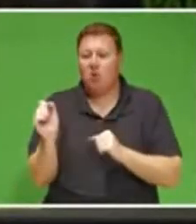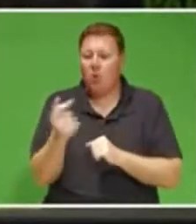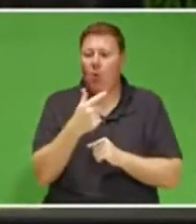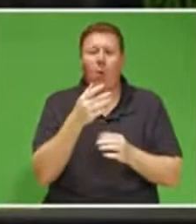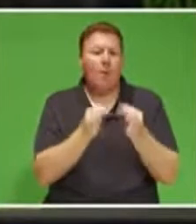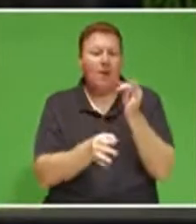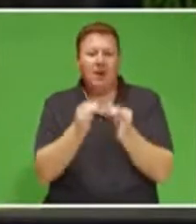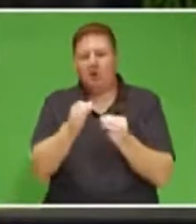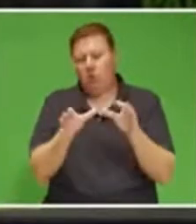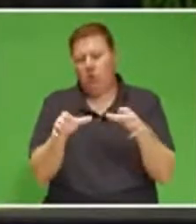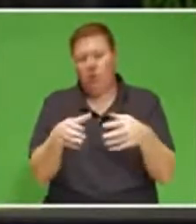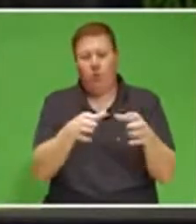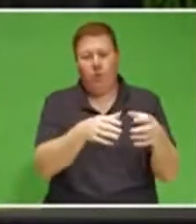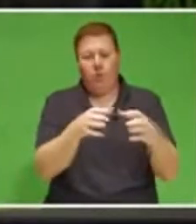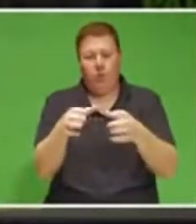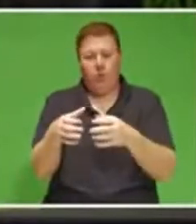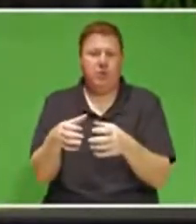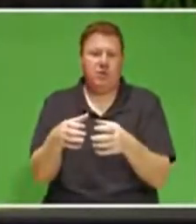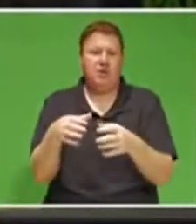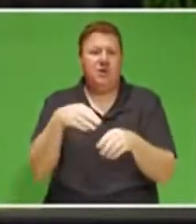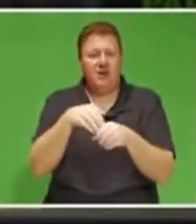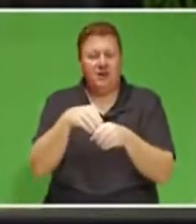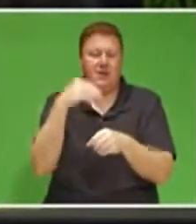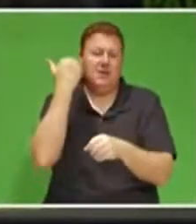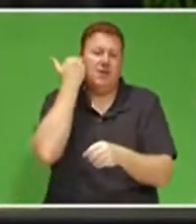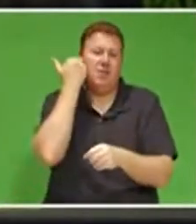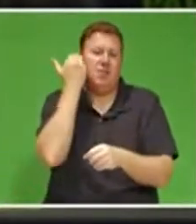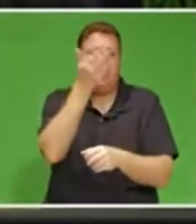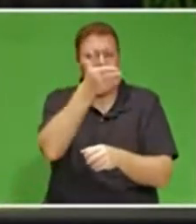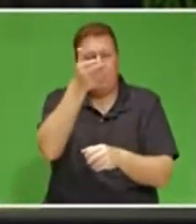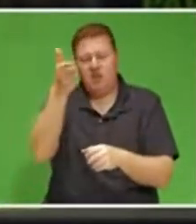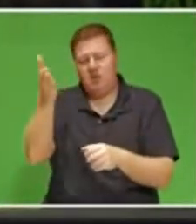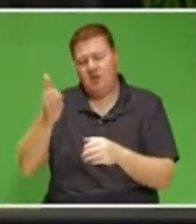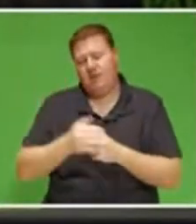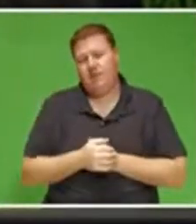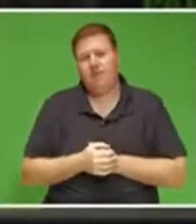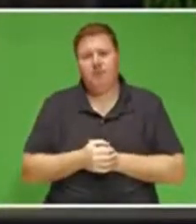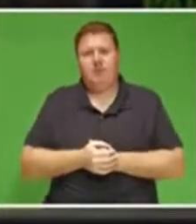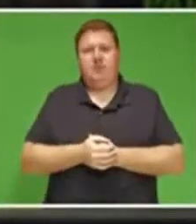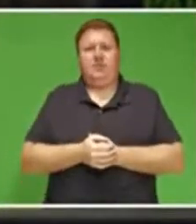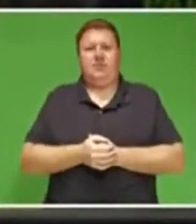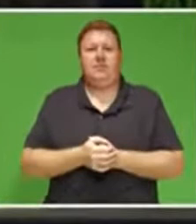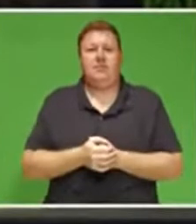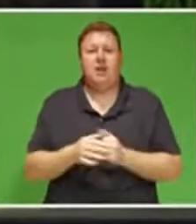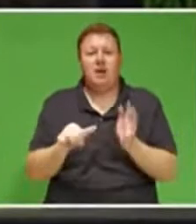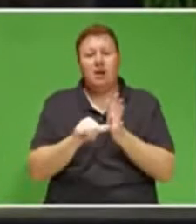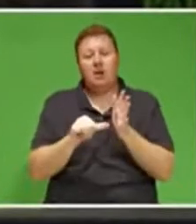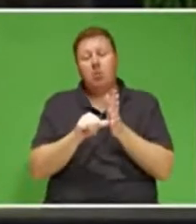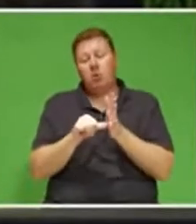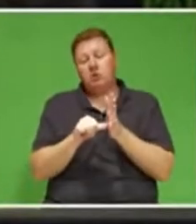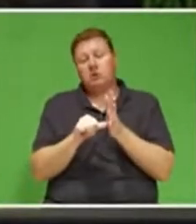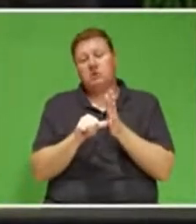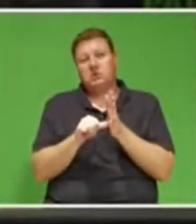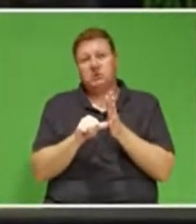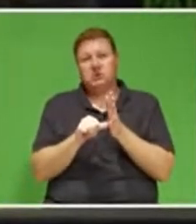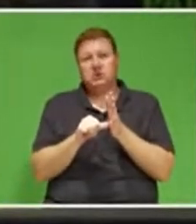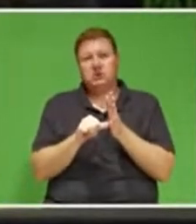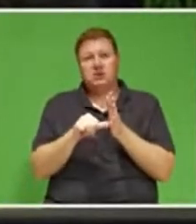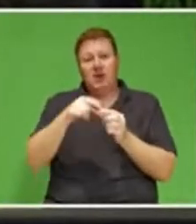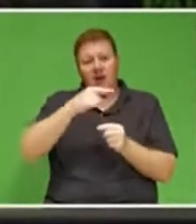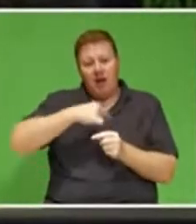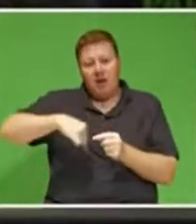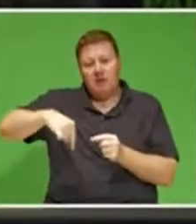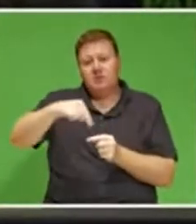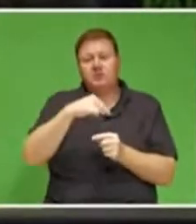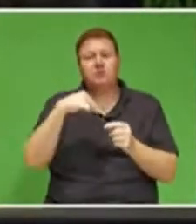that are also in government in various centers. The important thing, though, is for us to